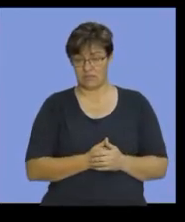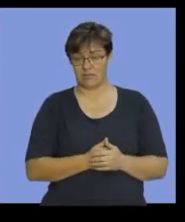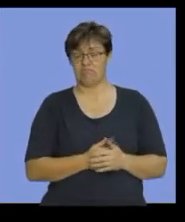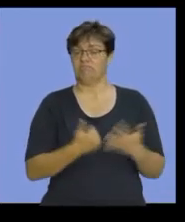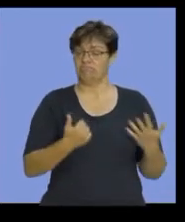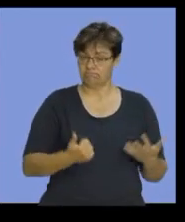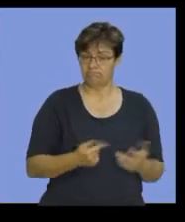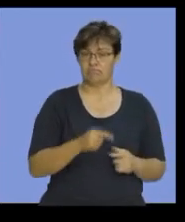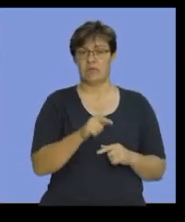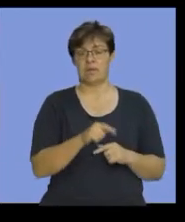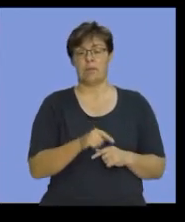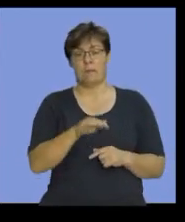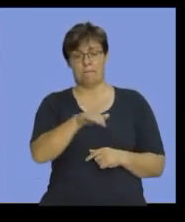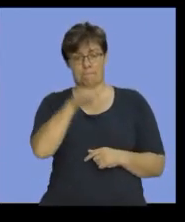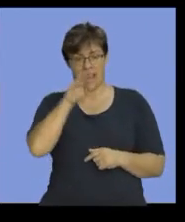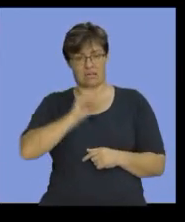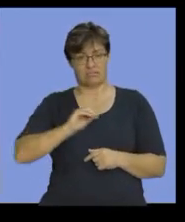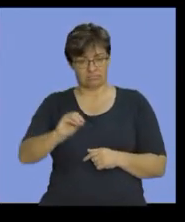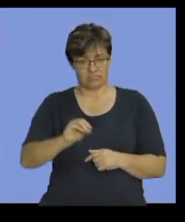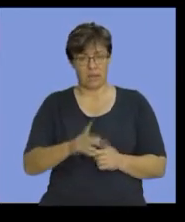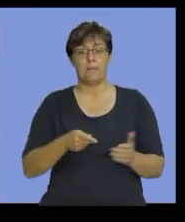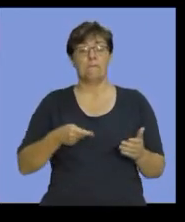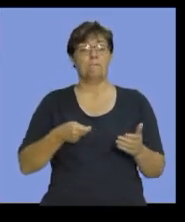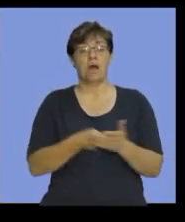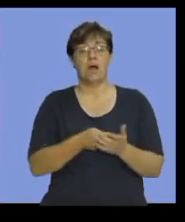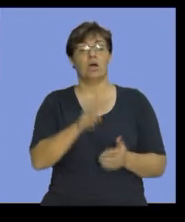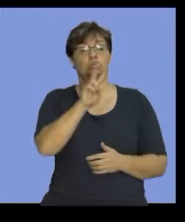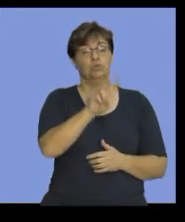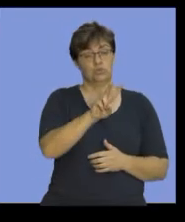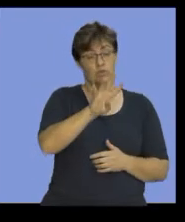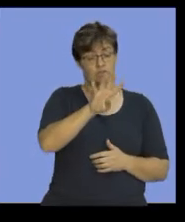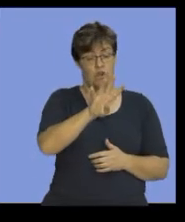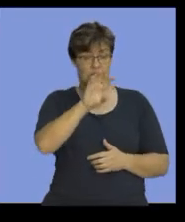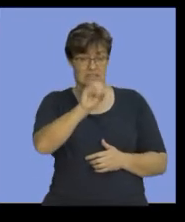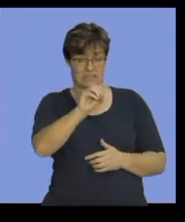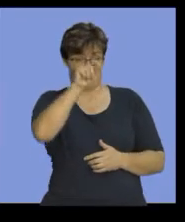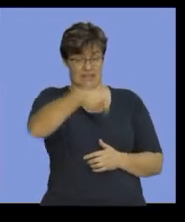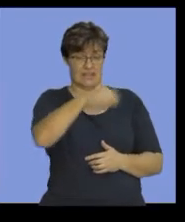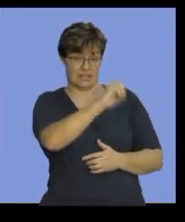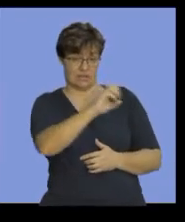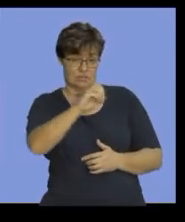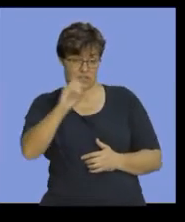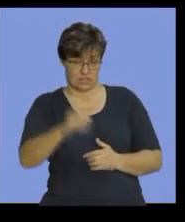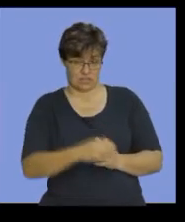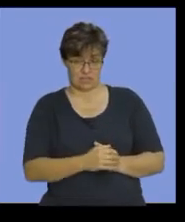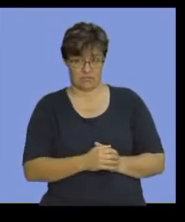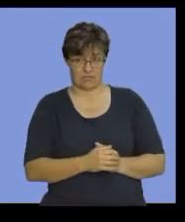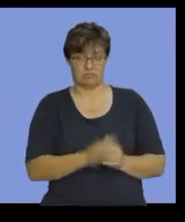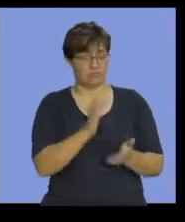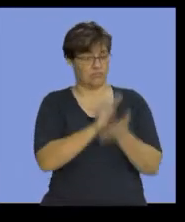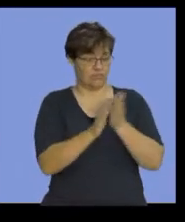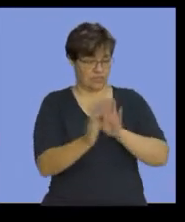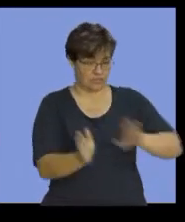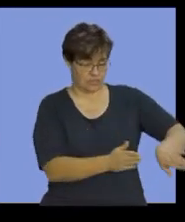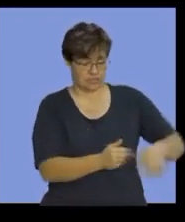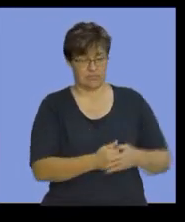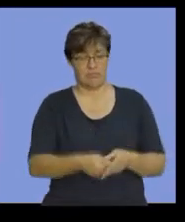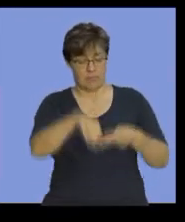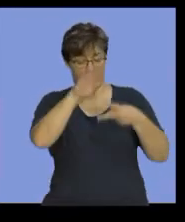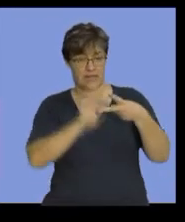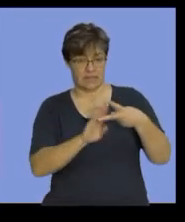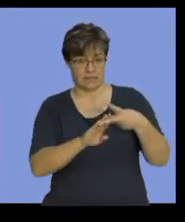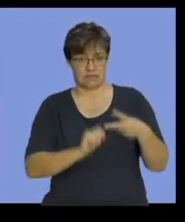go. There's my bank entry I purchased for, 240,000 rand. Done and dusted, next entry.